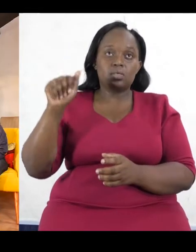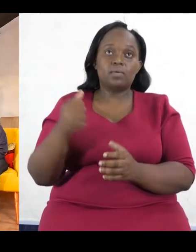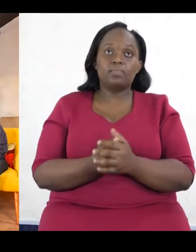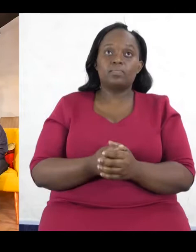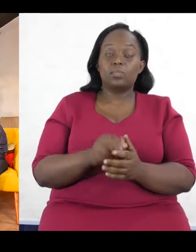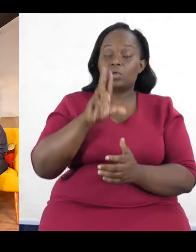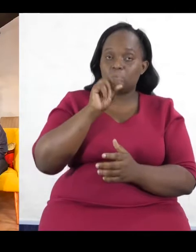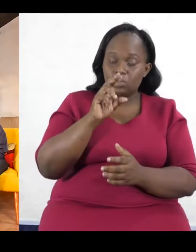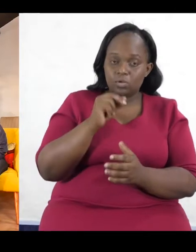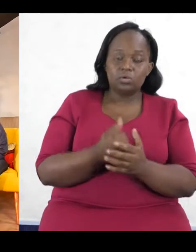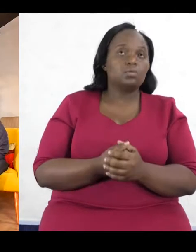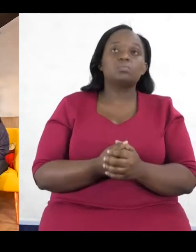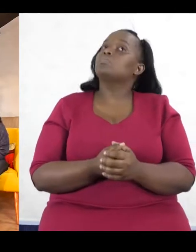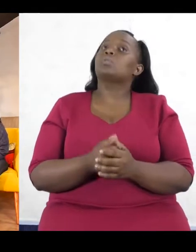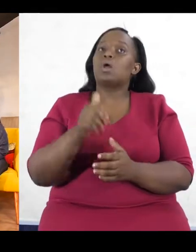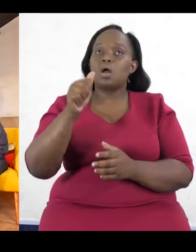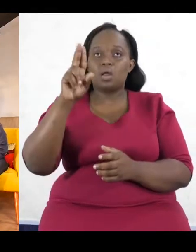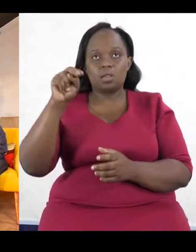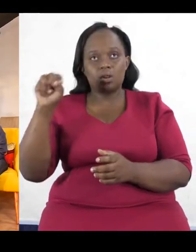Otega at Aweza. Oh, that's nice.